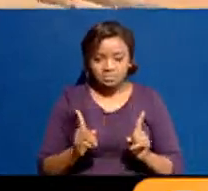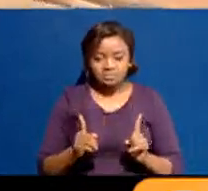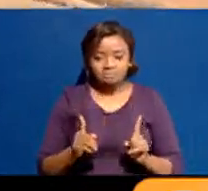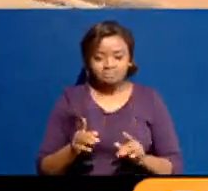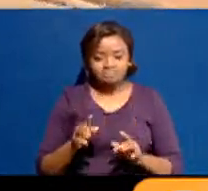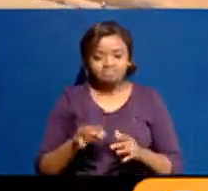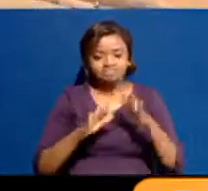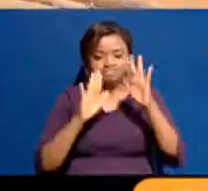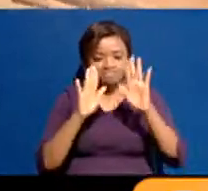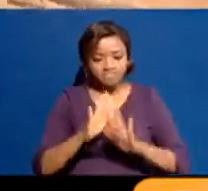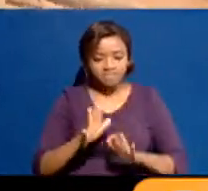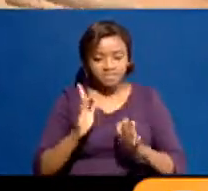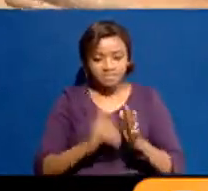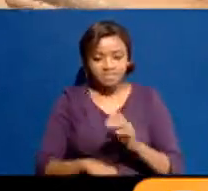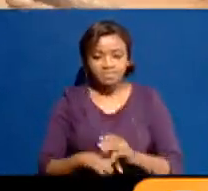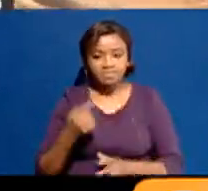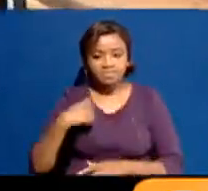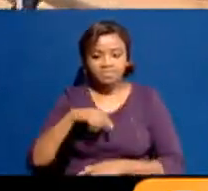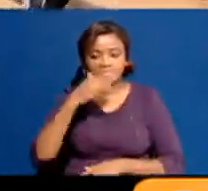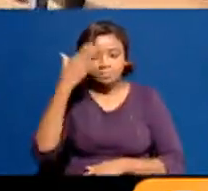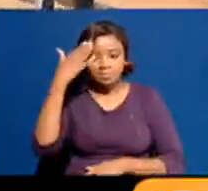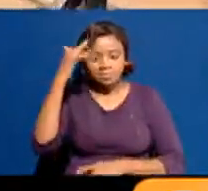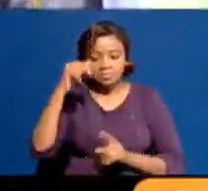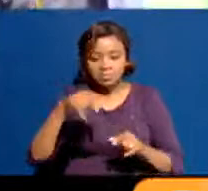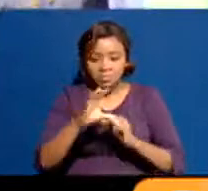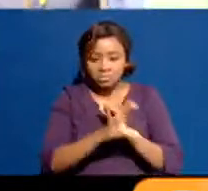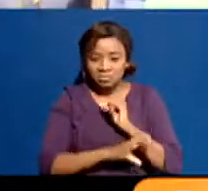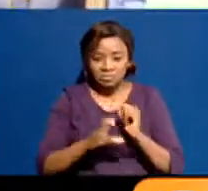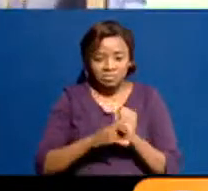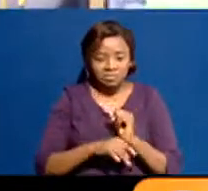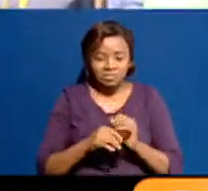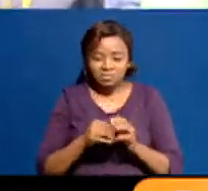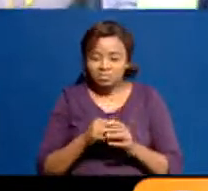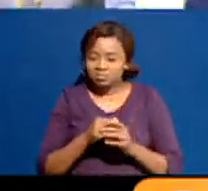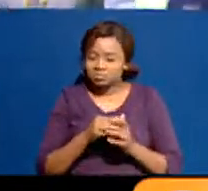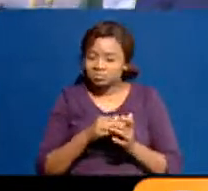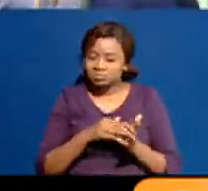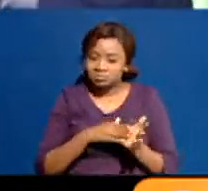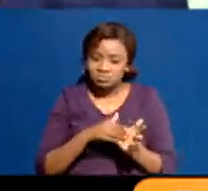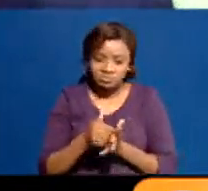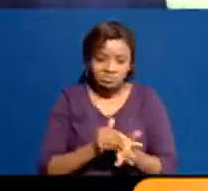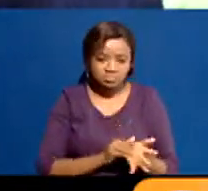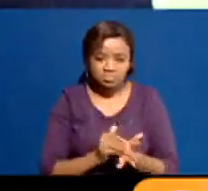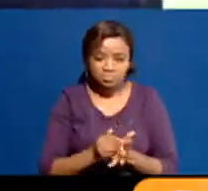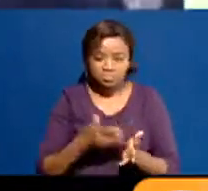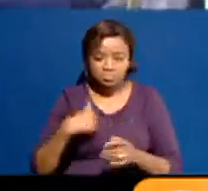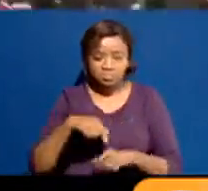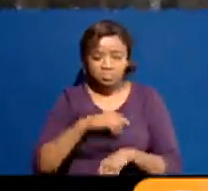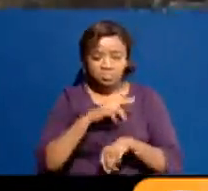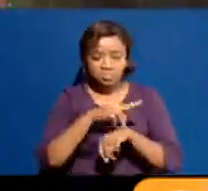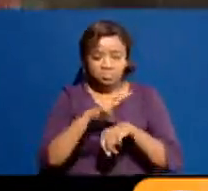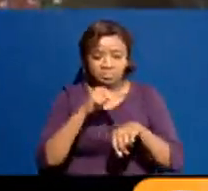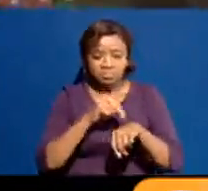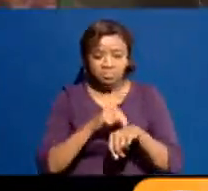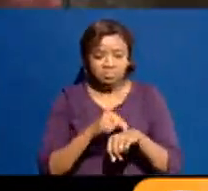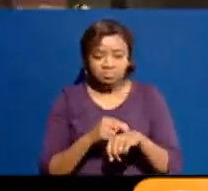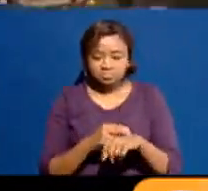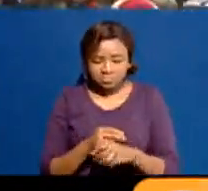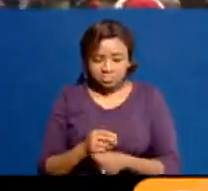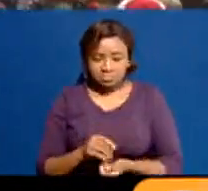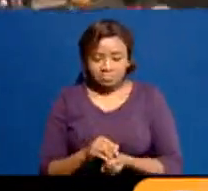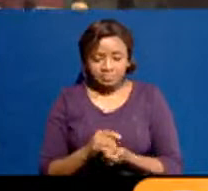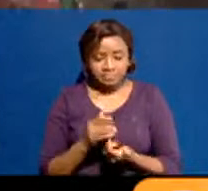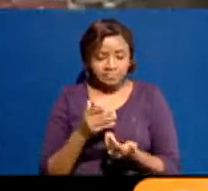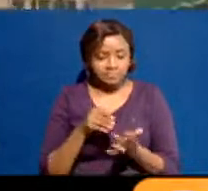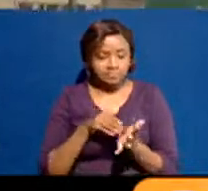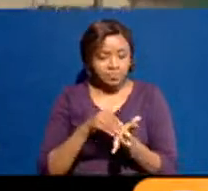need to be aware that this country is very fragile. Our democracy is fragile. Our nationhood and our statehood is very fragile. And we